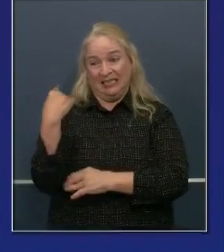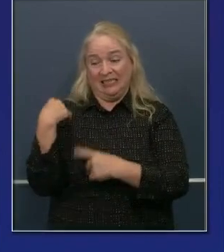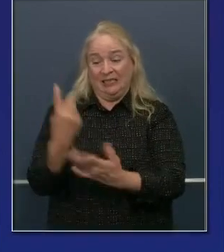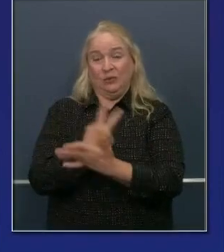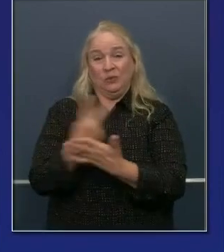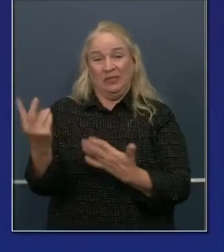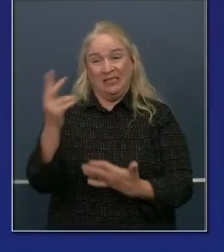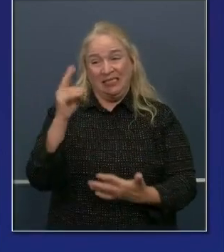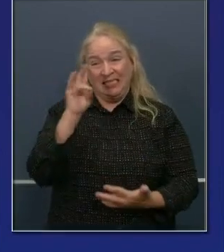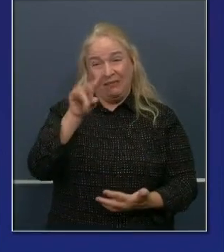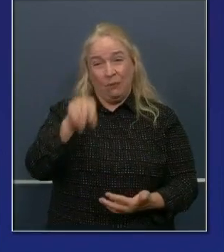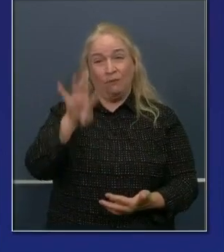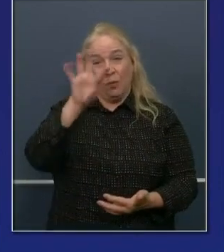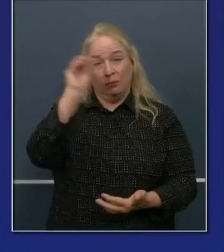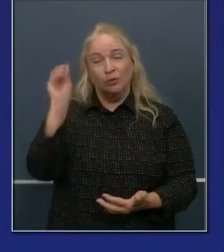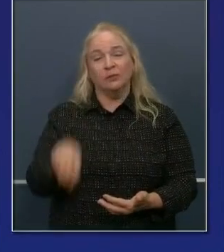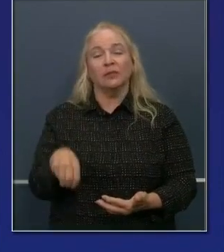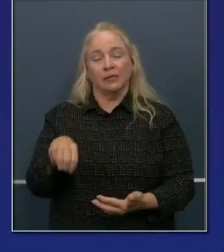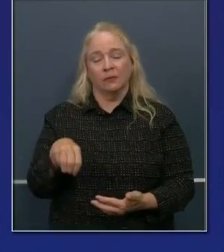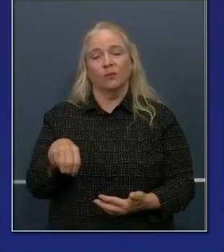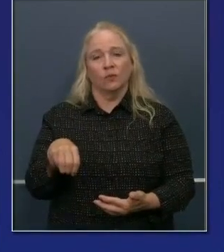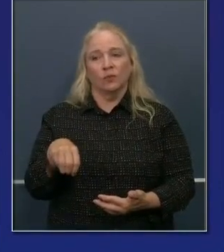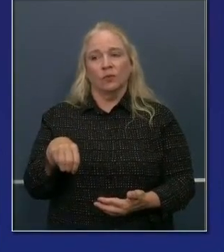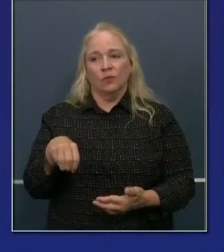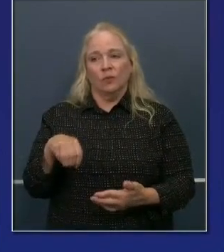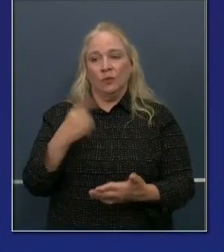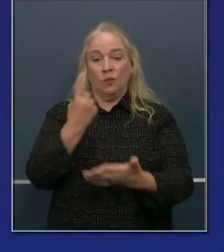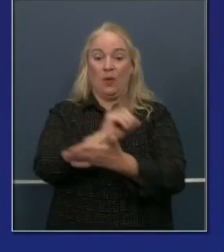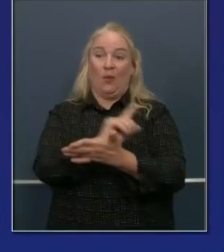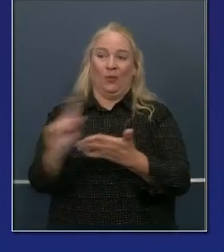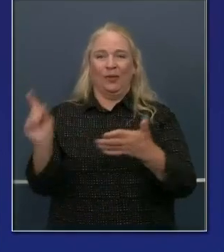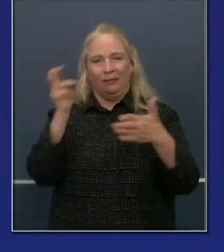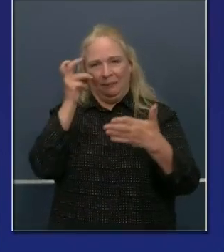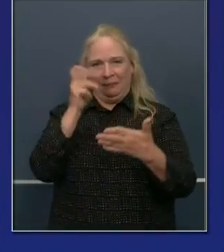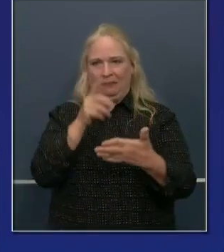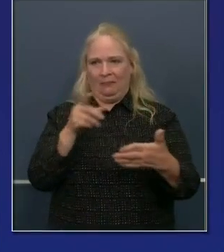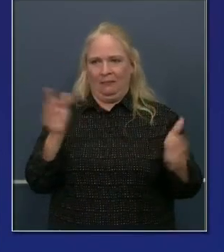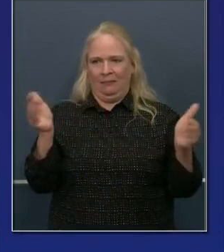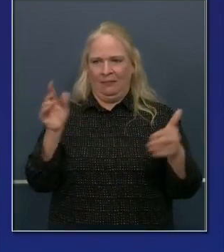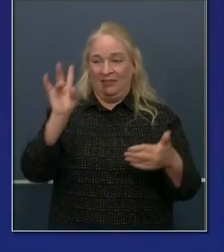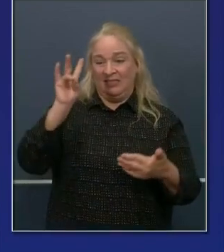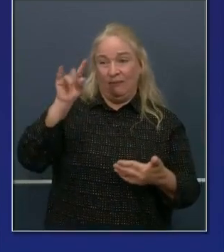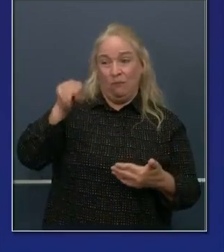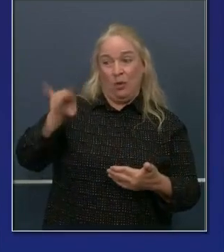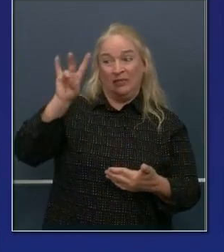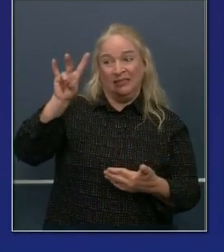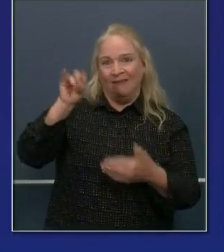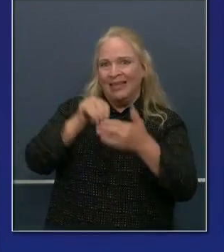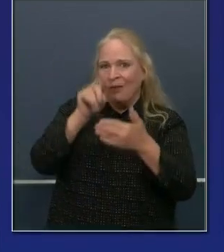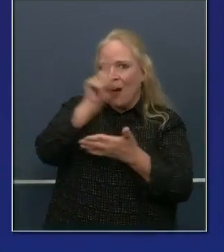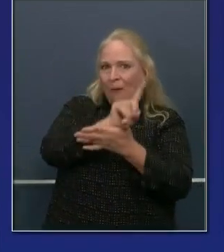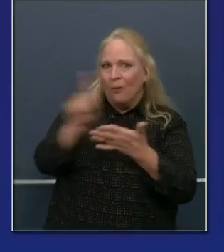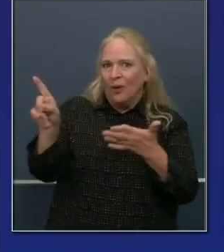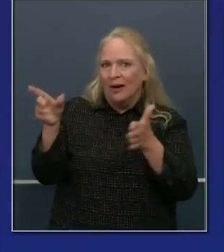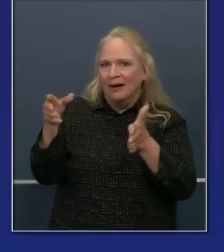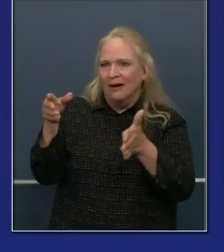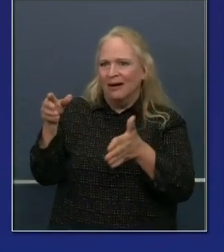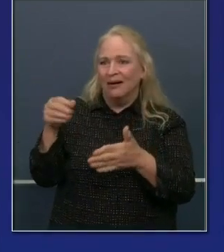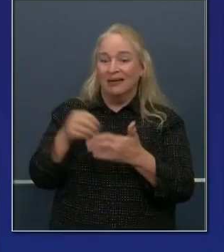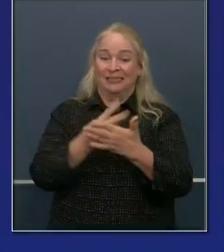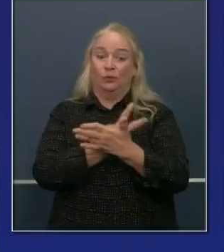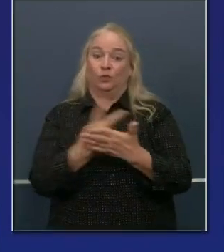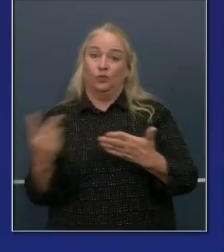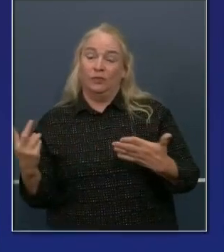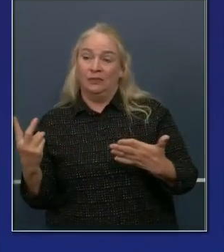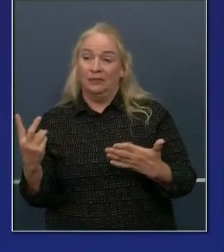7.4 percent. Over a seven-day period, that number is at 7.7 percent. So 14-day positivity